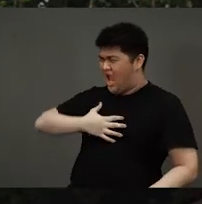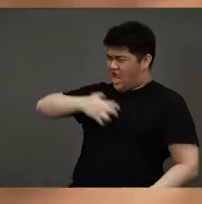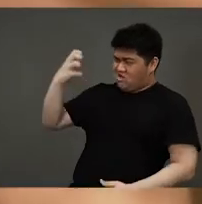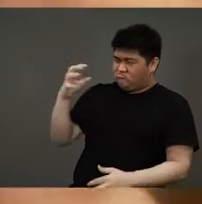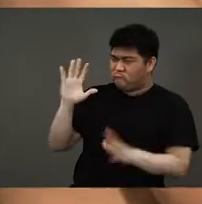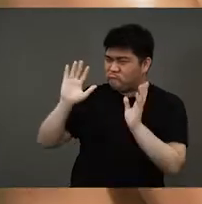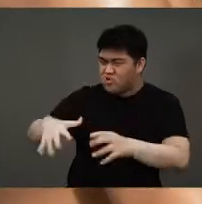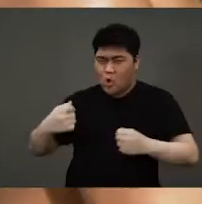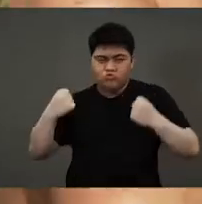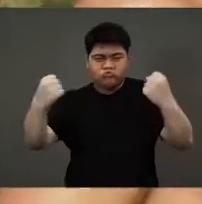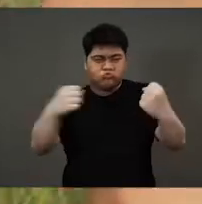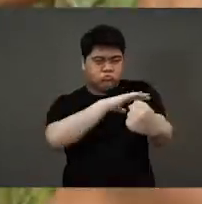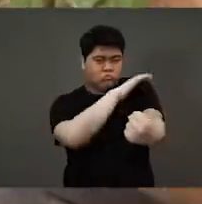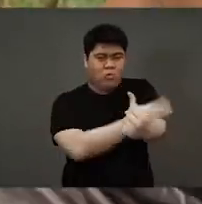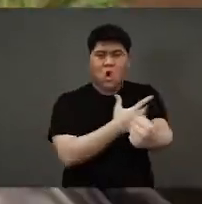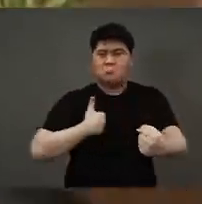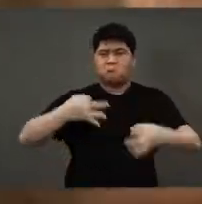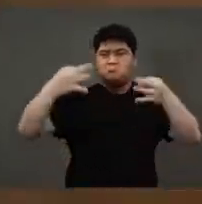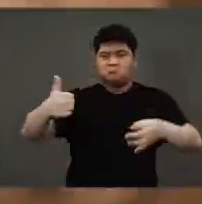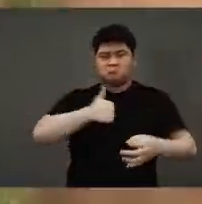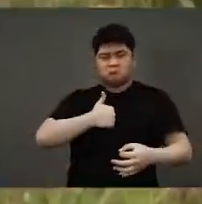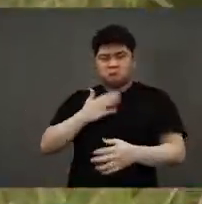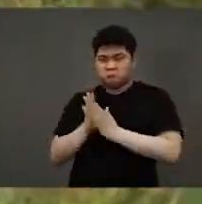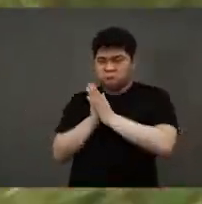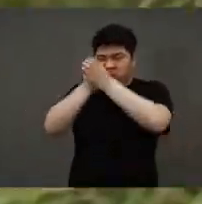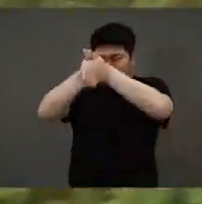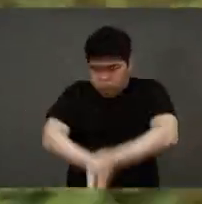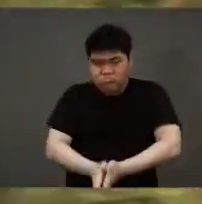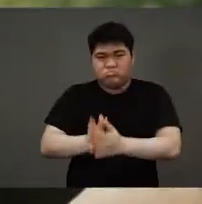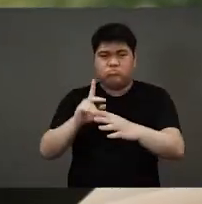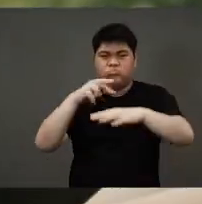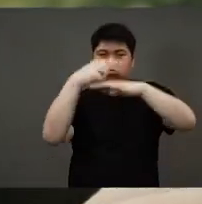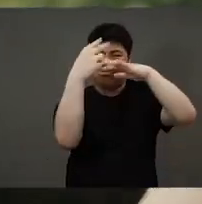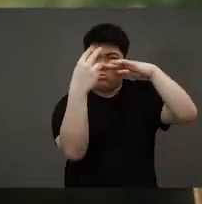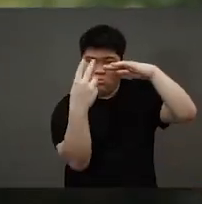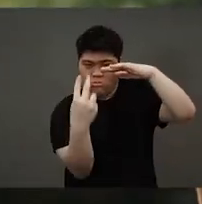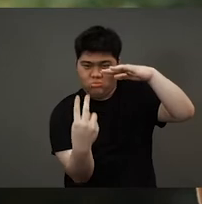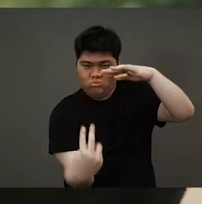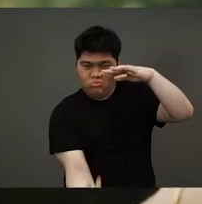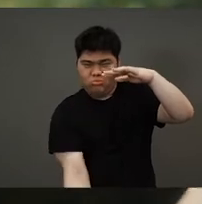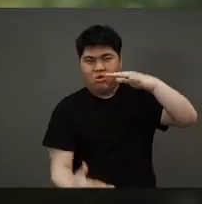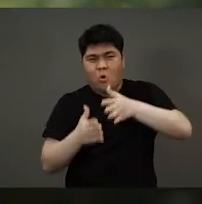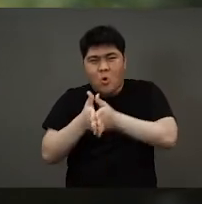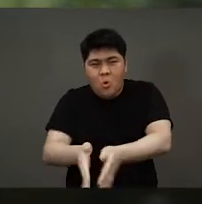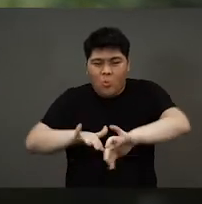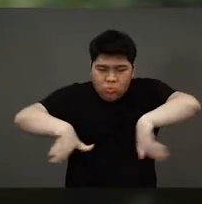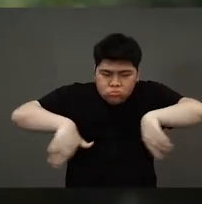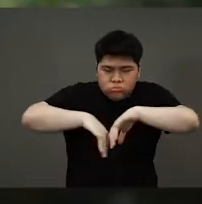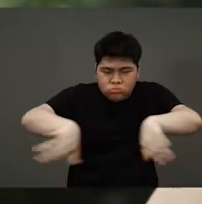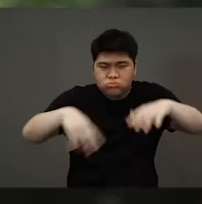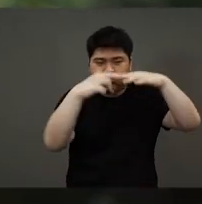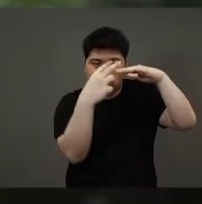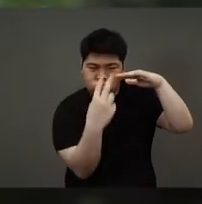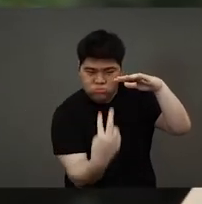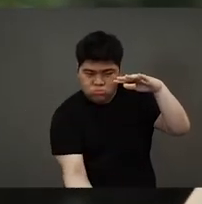with his strong muscles and all his bravery, dived into the water himself. And he swam and swam and